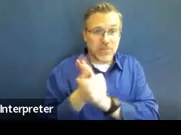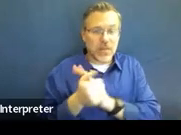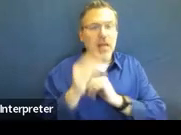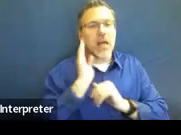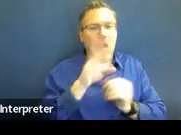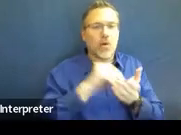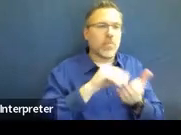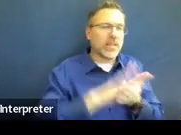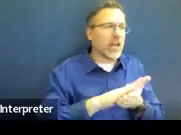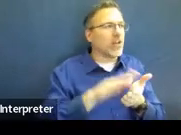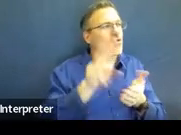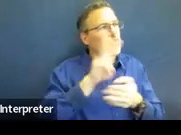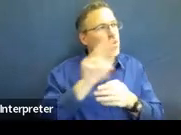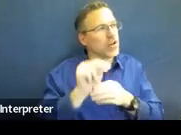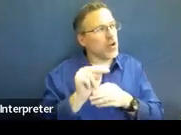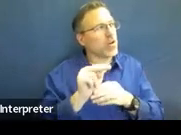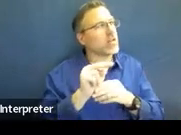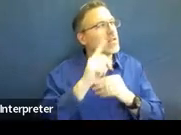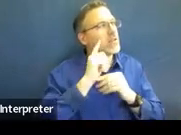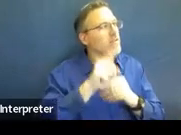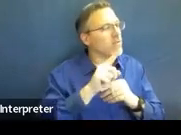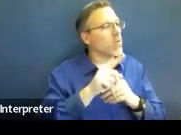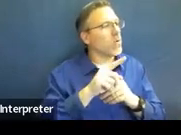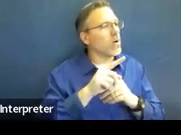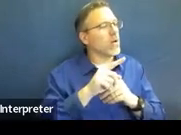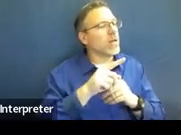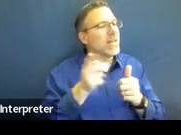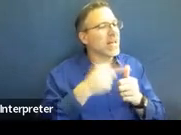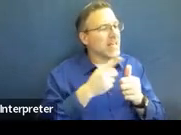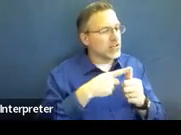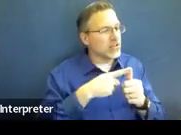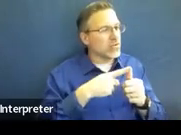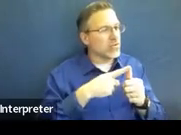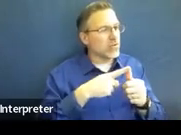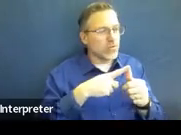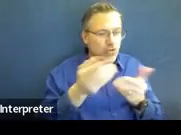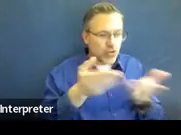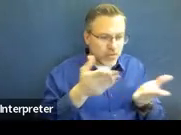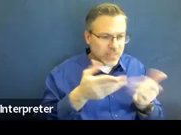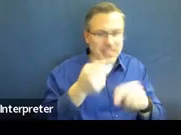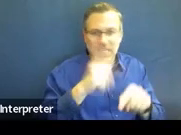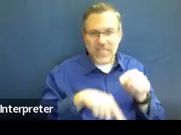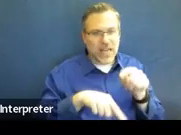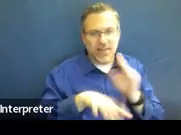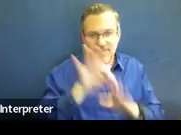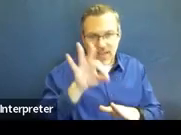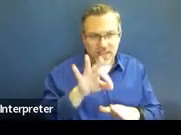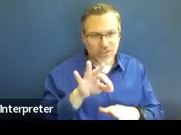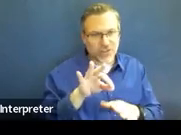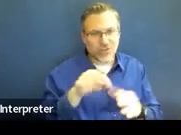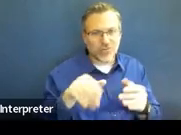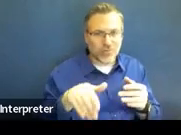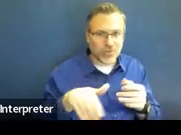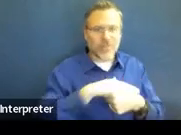this meeting for signature of initial provision, because it couldn't be found. Just to cover us, I guess.